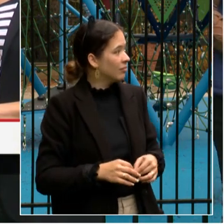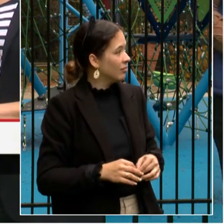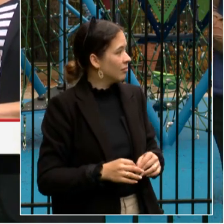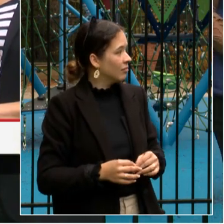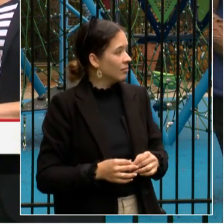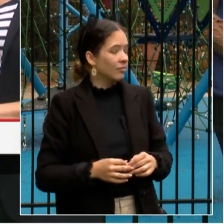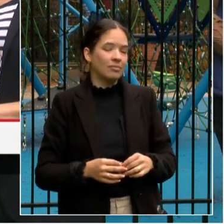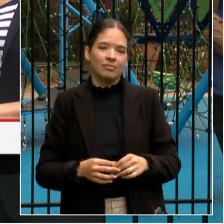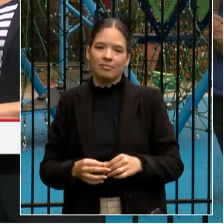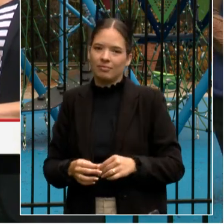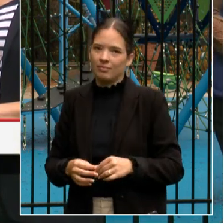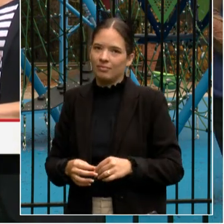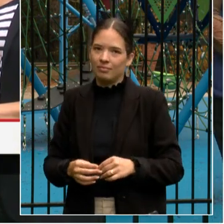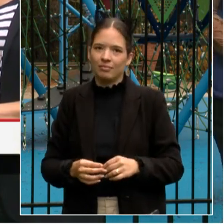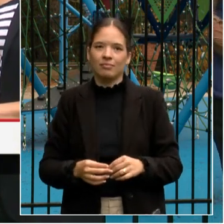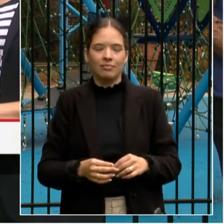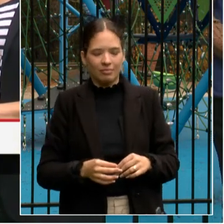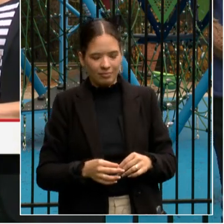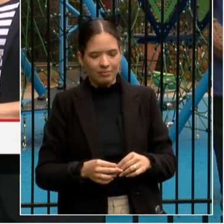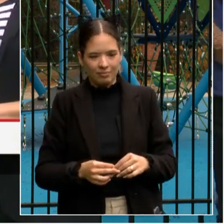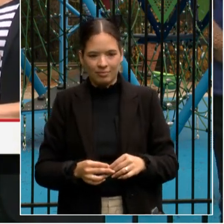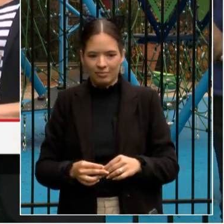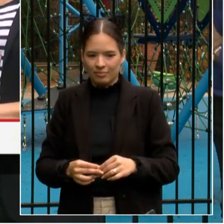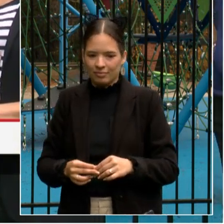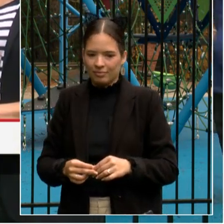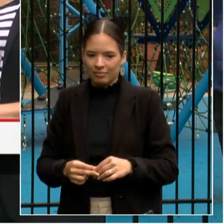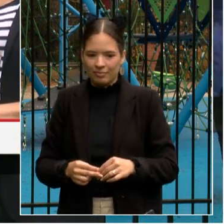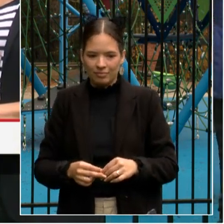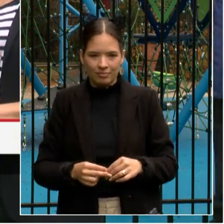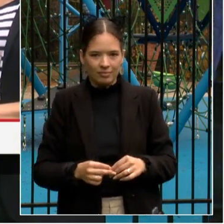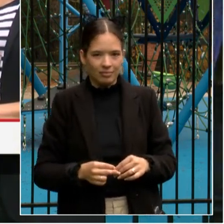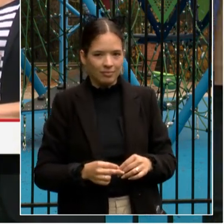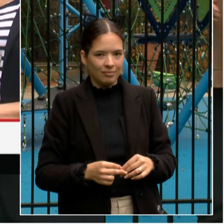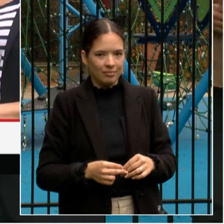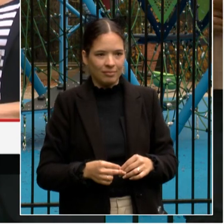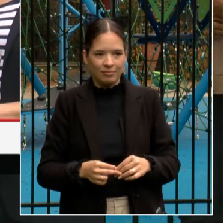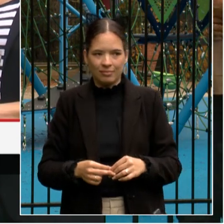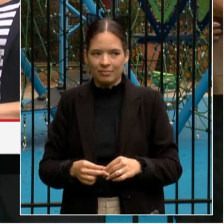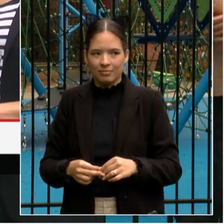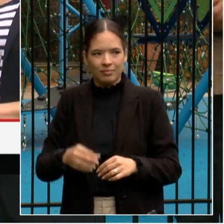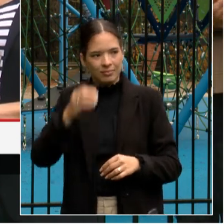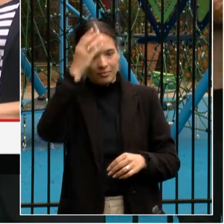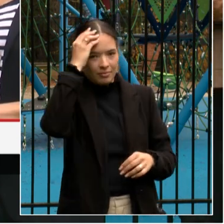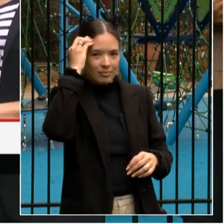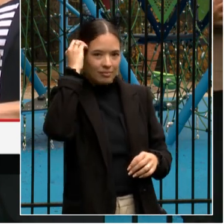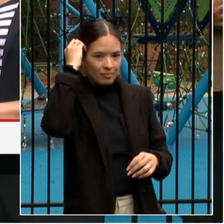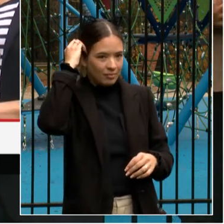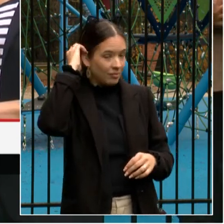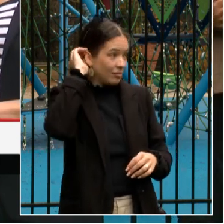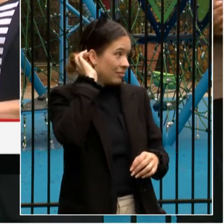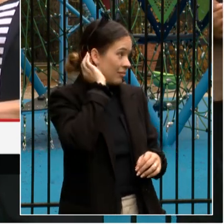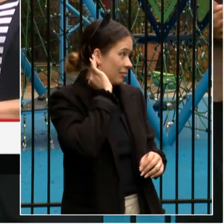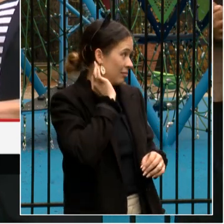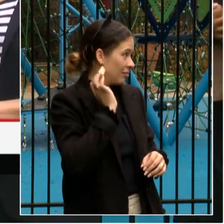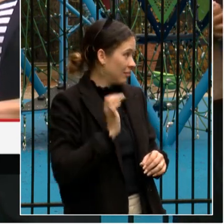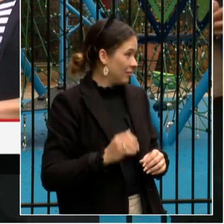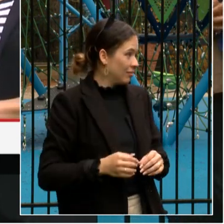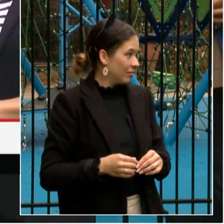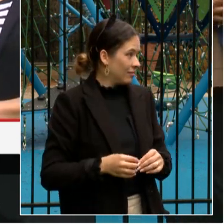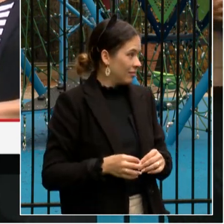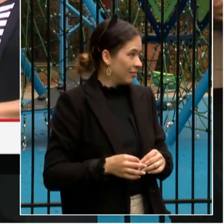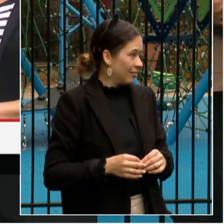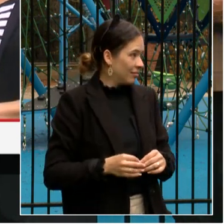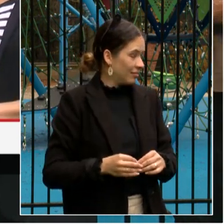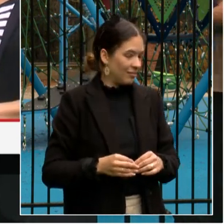Thank you to Community Council of Oyster Adams, our Association of Parents and Masters, the LSAT, and all the